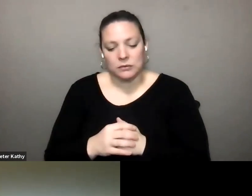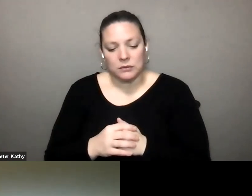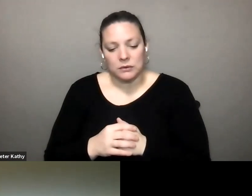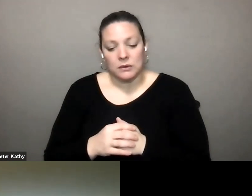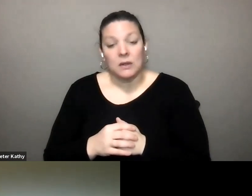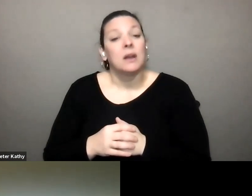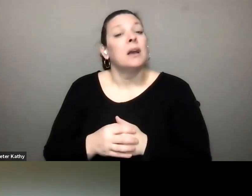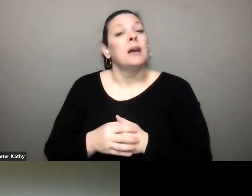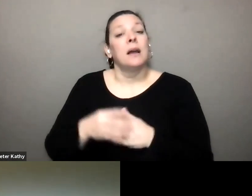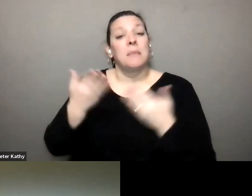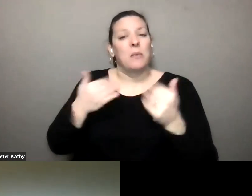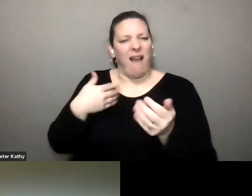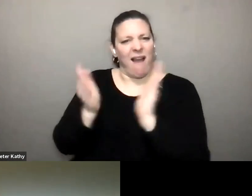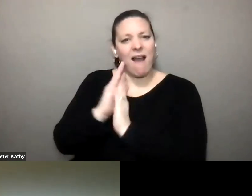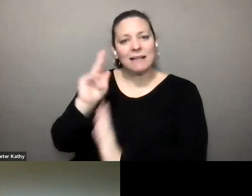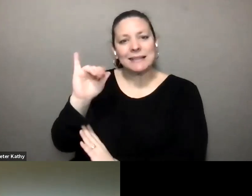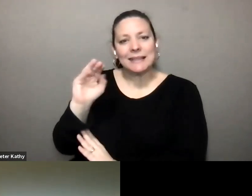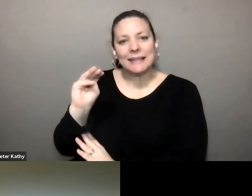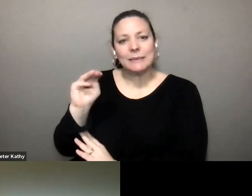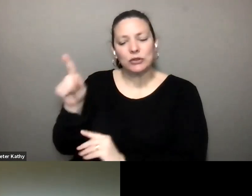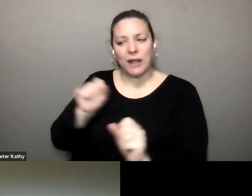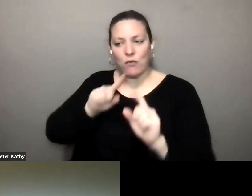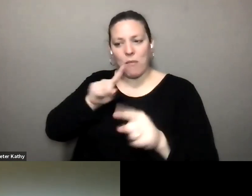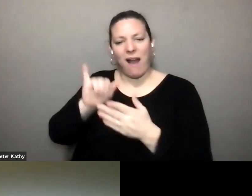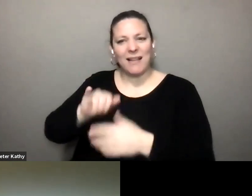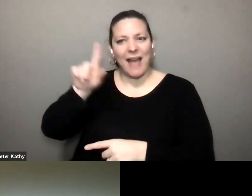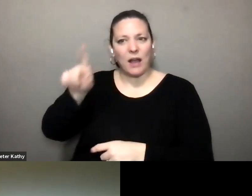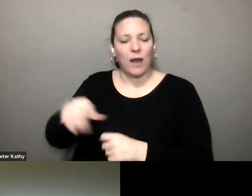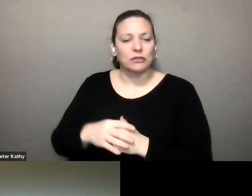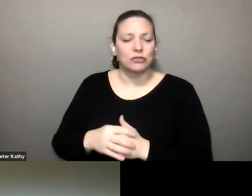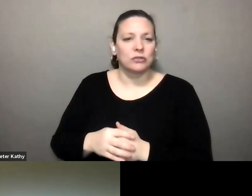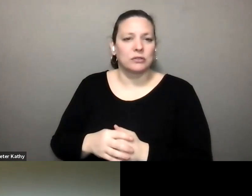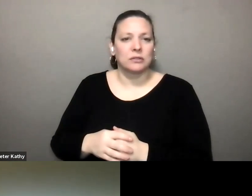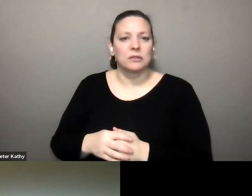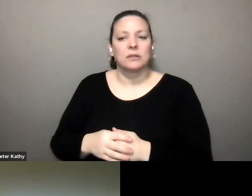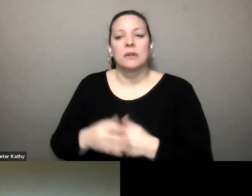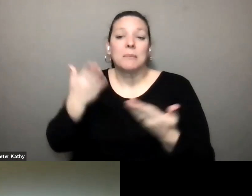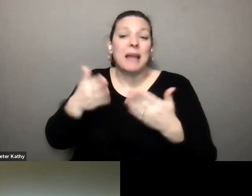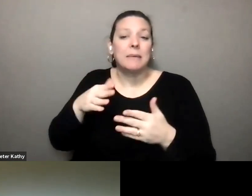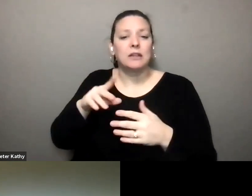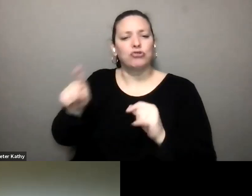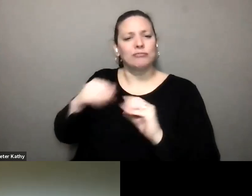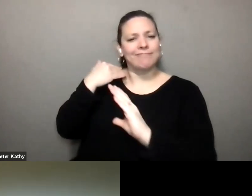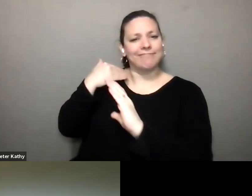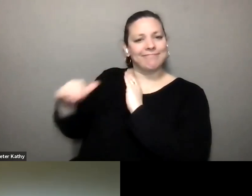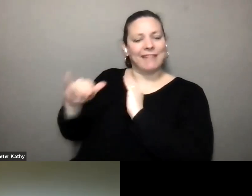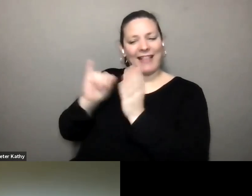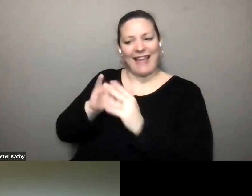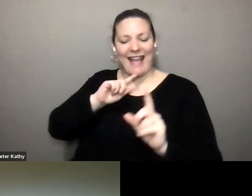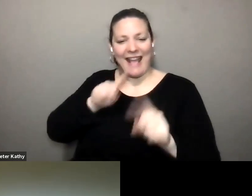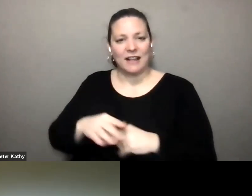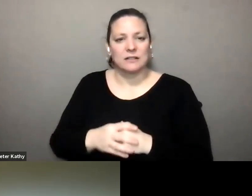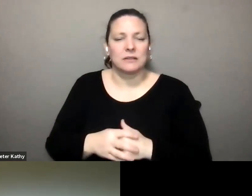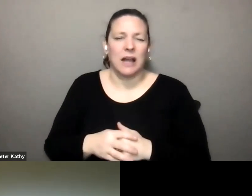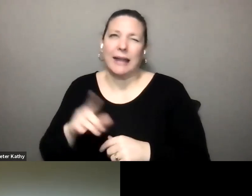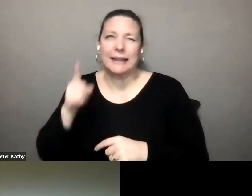could give that answer to kim um and and see if she could not you know email the answer i think she's she's got